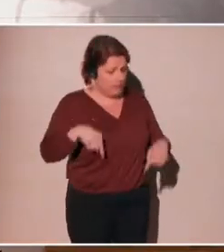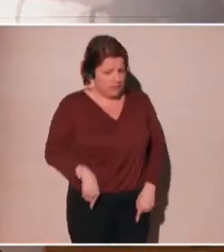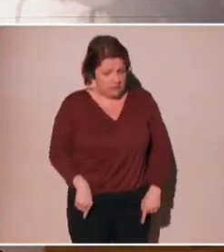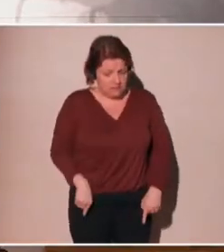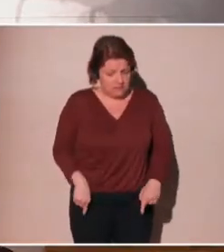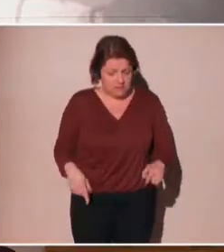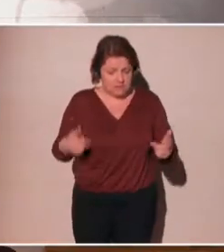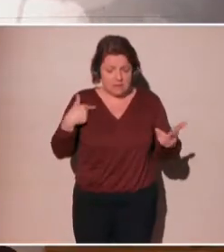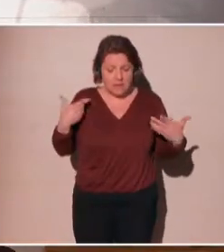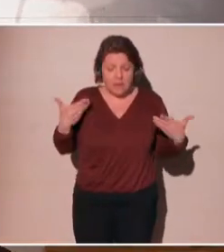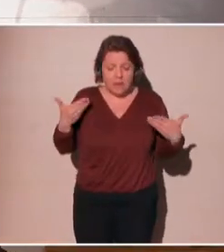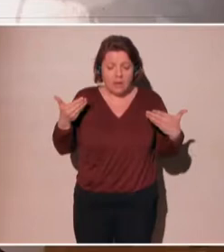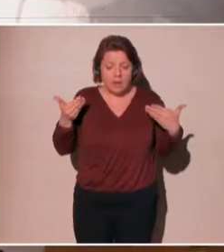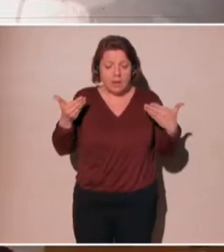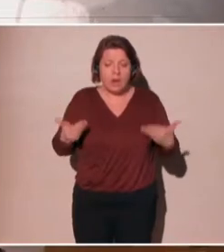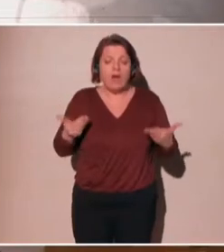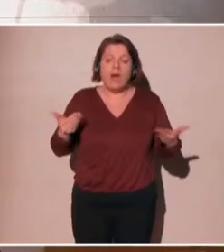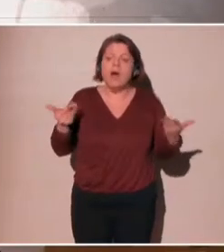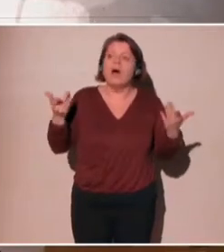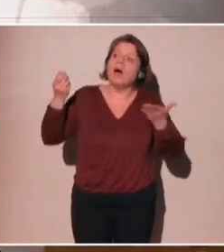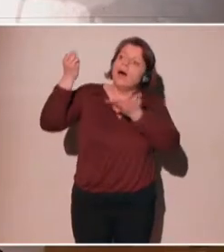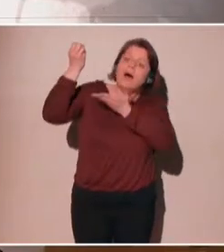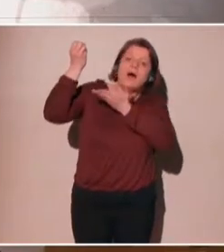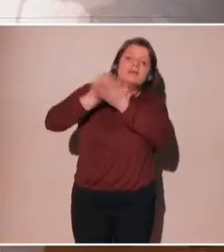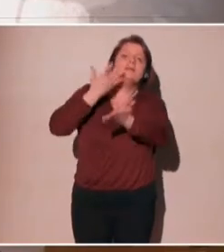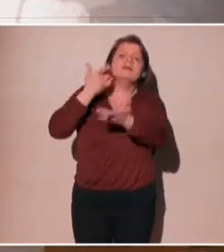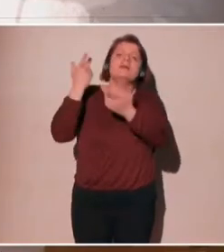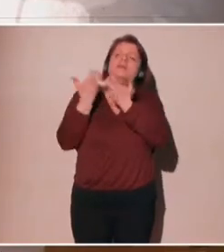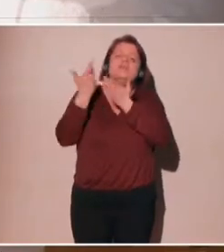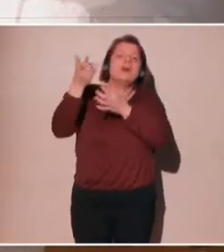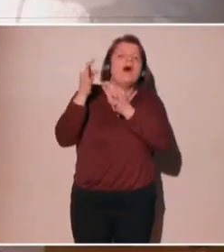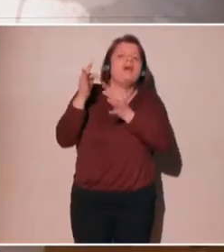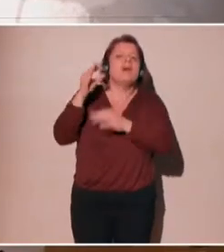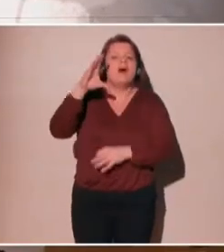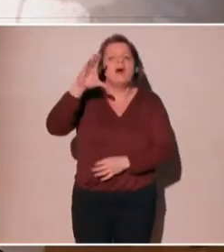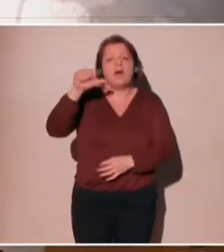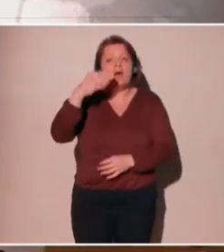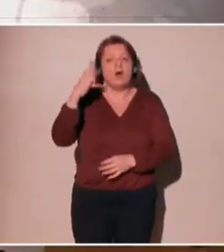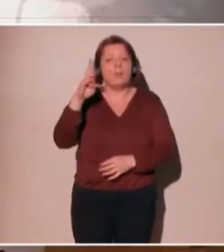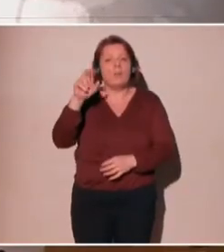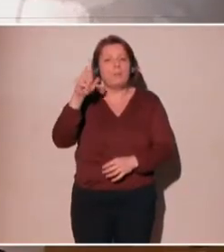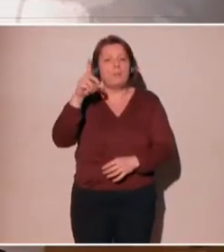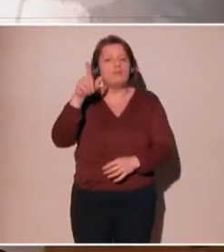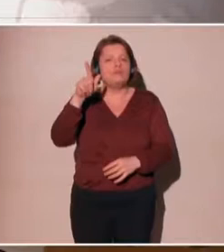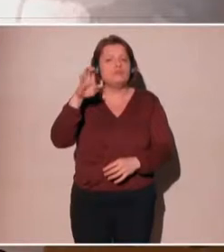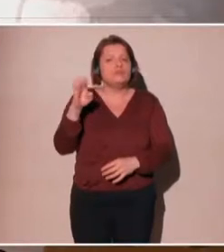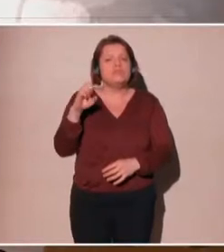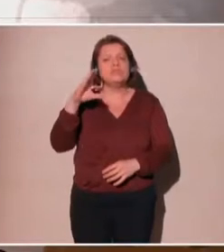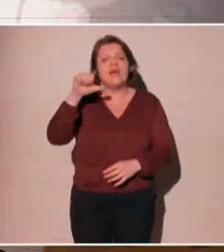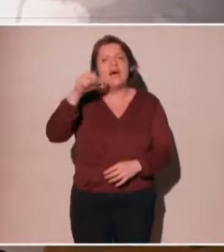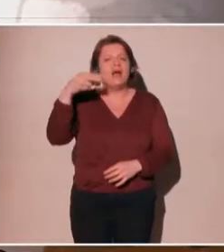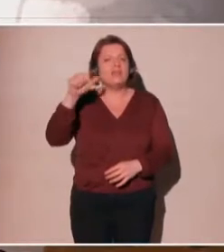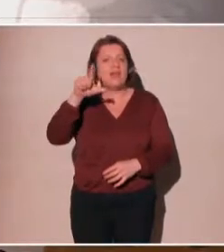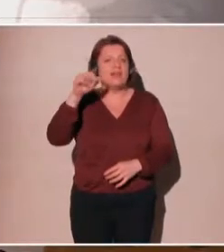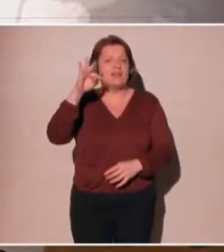Minister, when we look at what's happening in the news, particularly Cambridge Analytica,